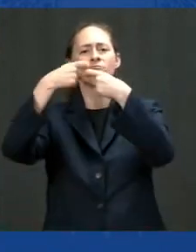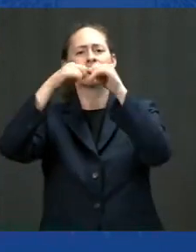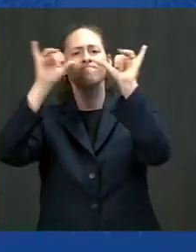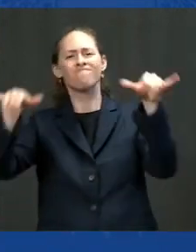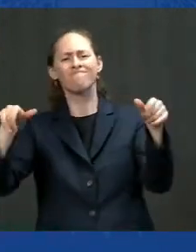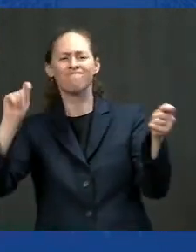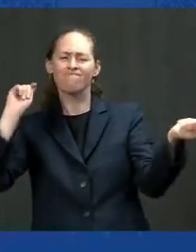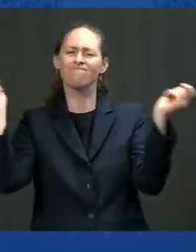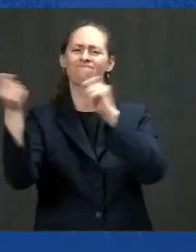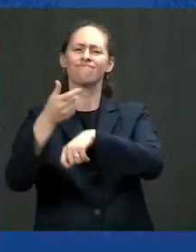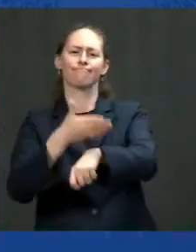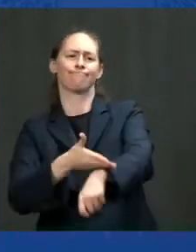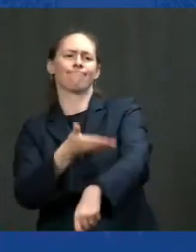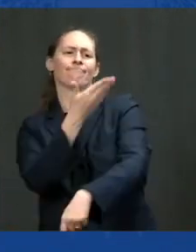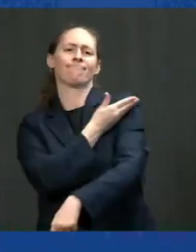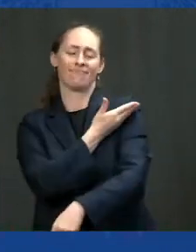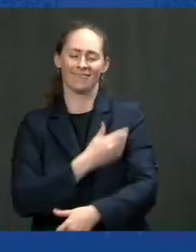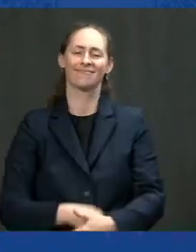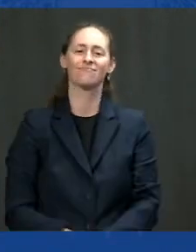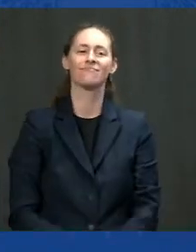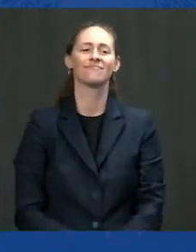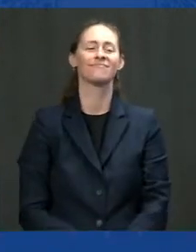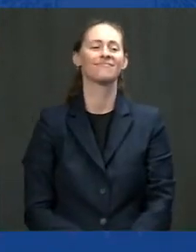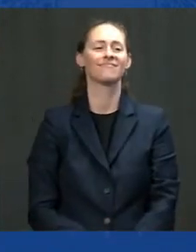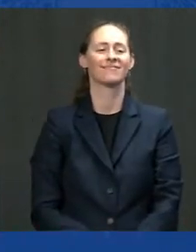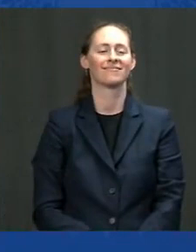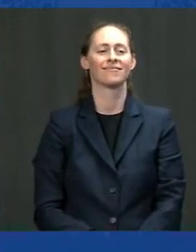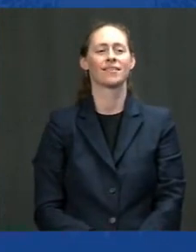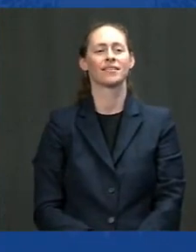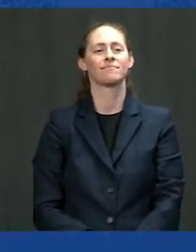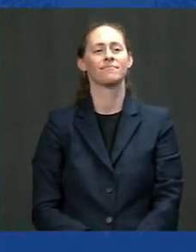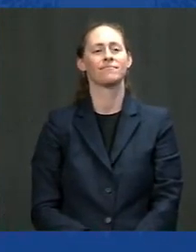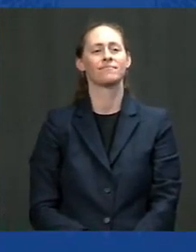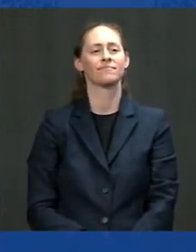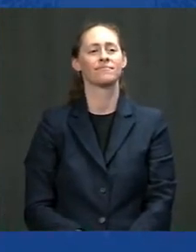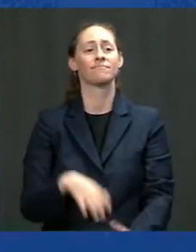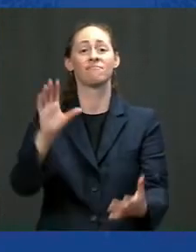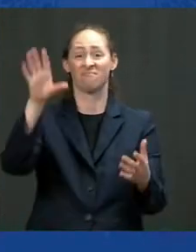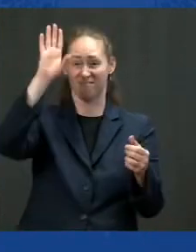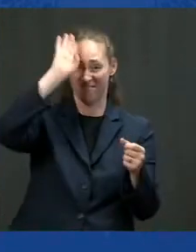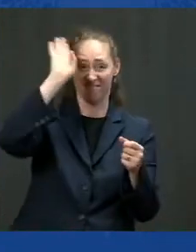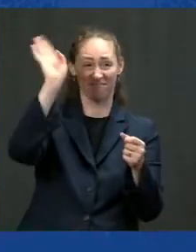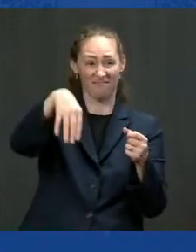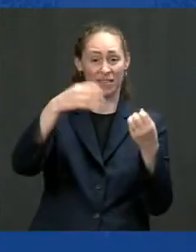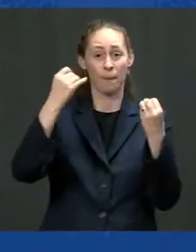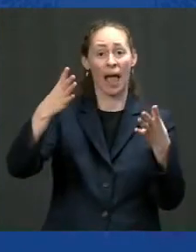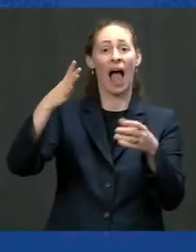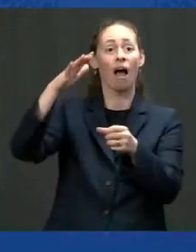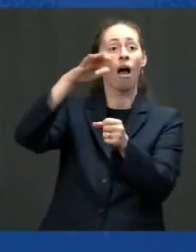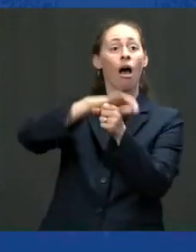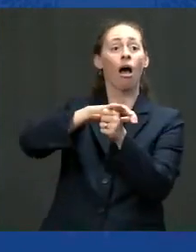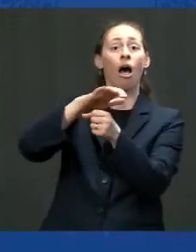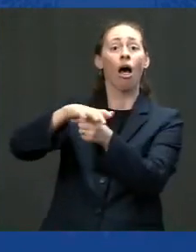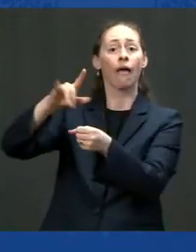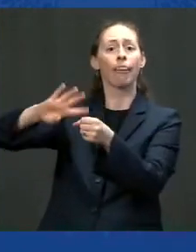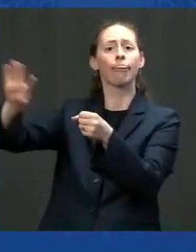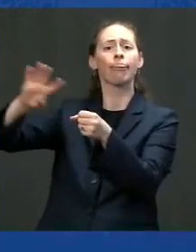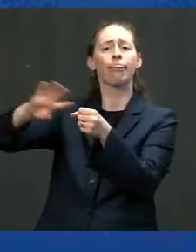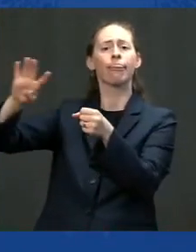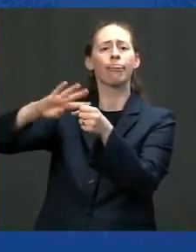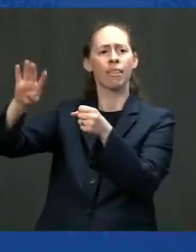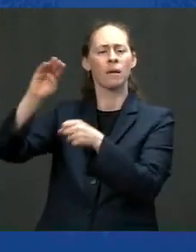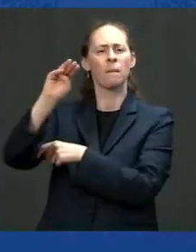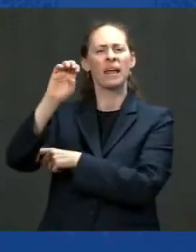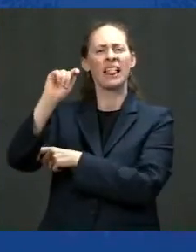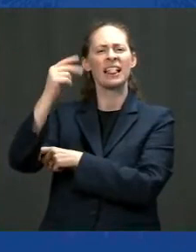and guess what a lot of those abandoned wells are leaking methane and guess what the same